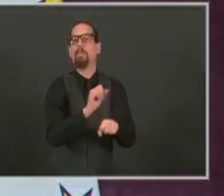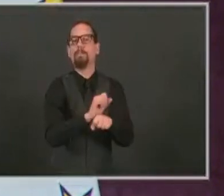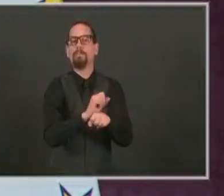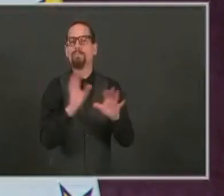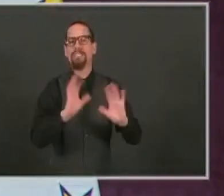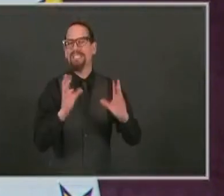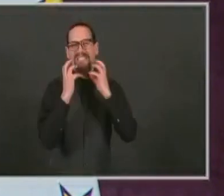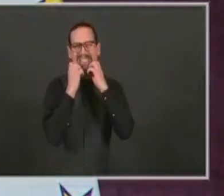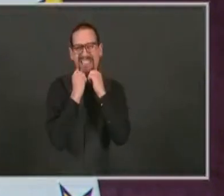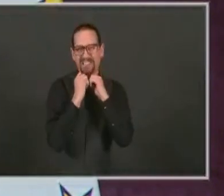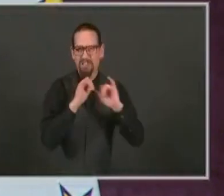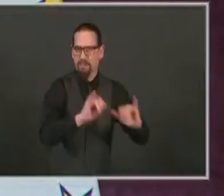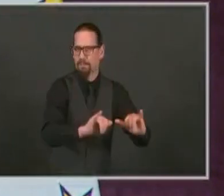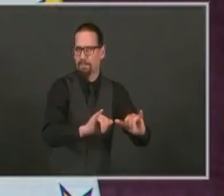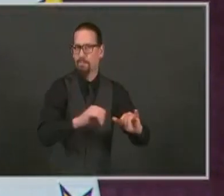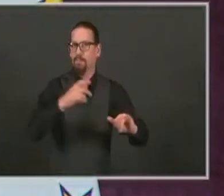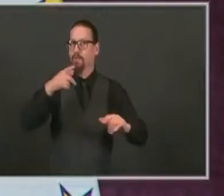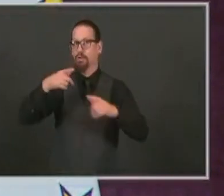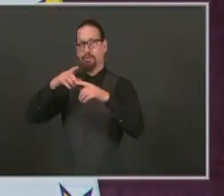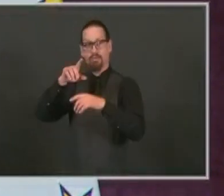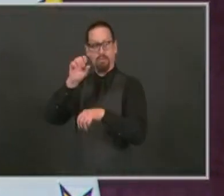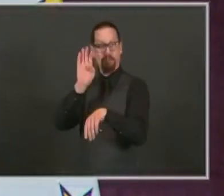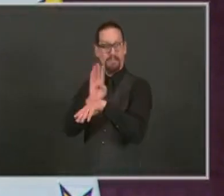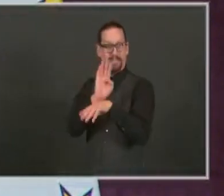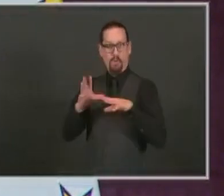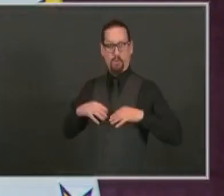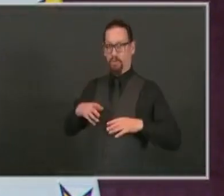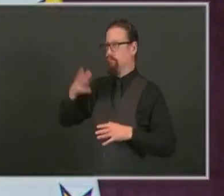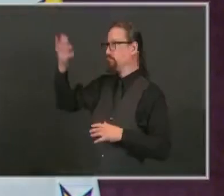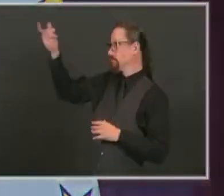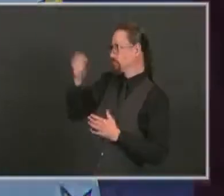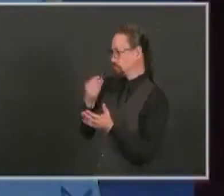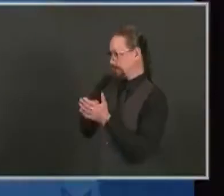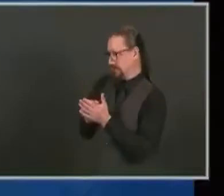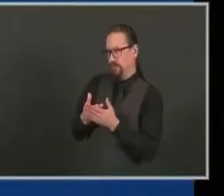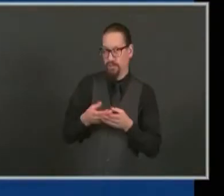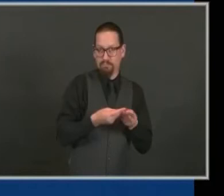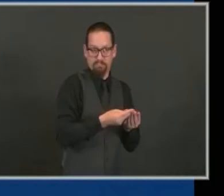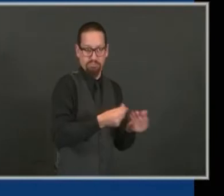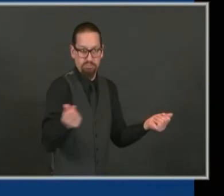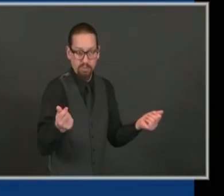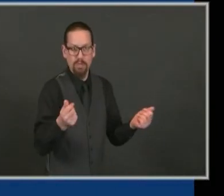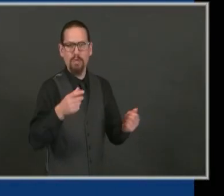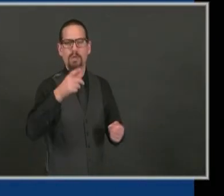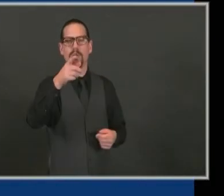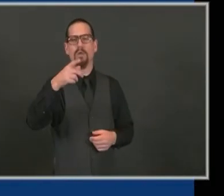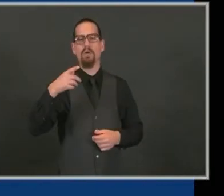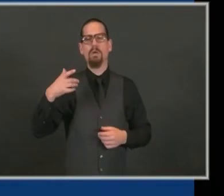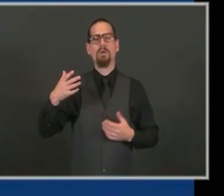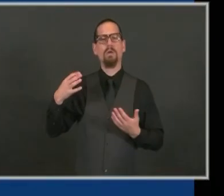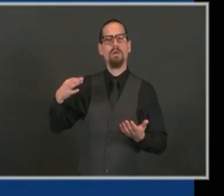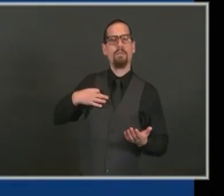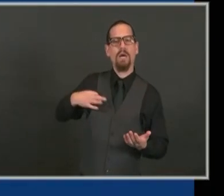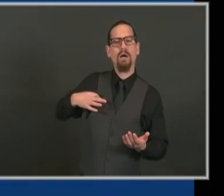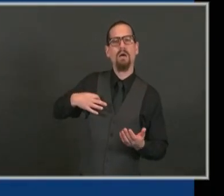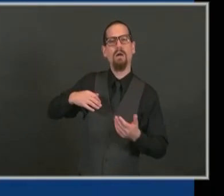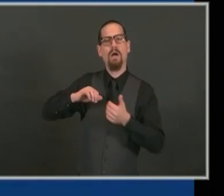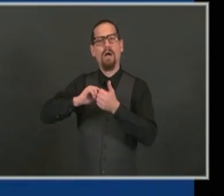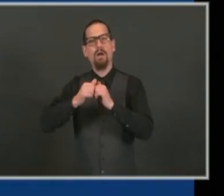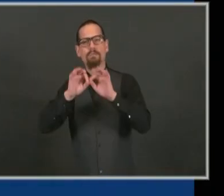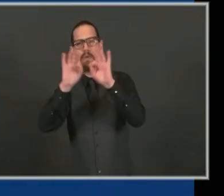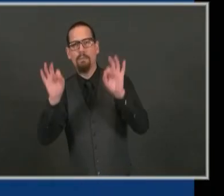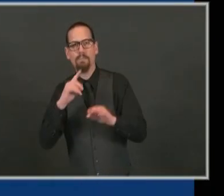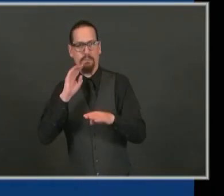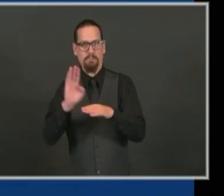The application will be available on tax.ri.gov starting Friday of this week,